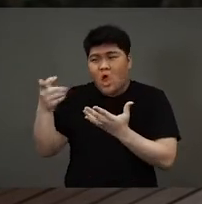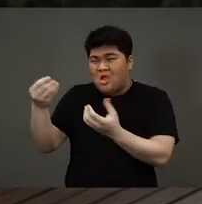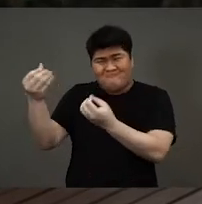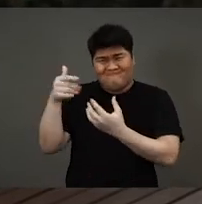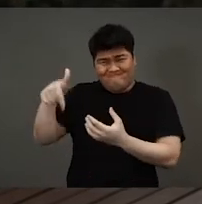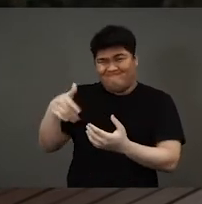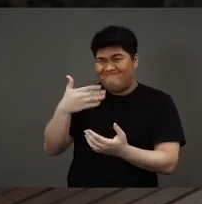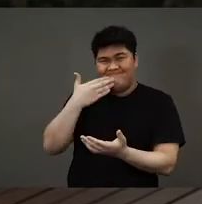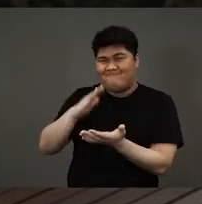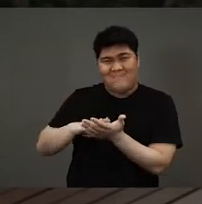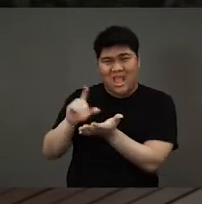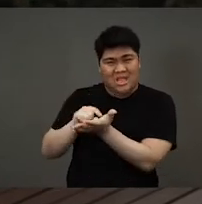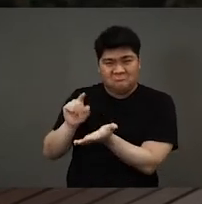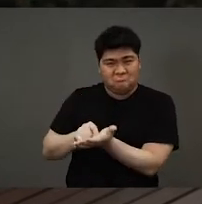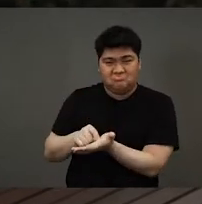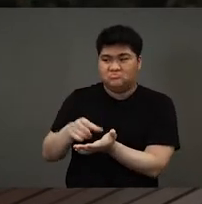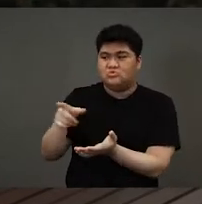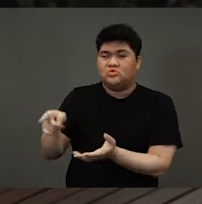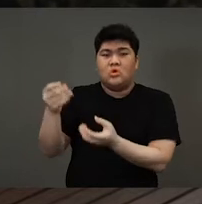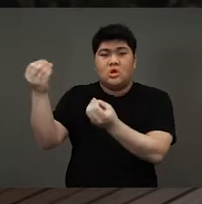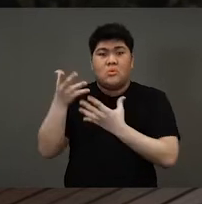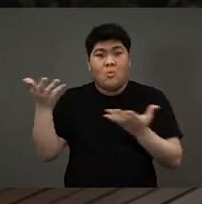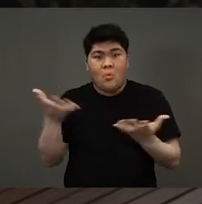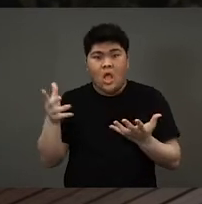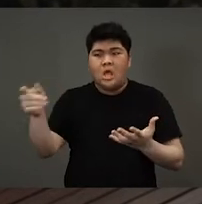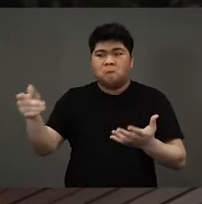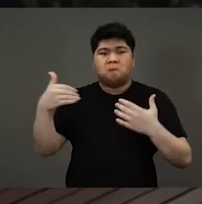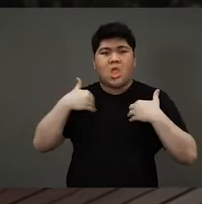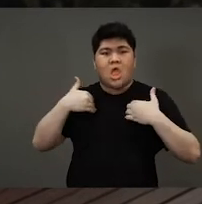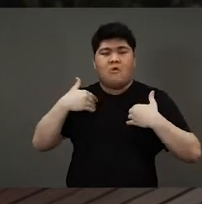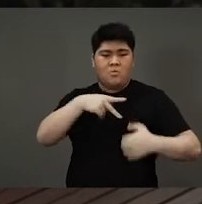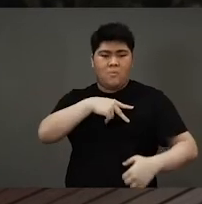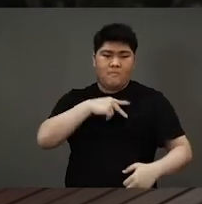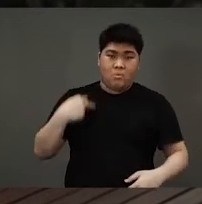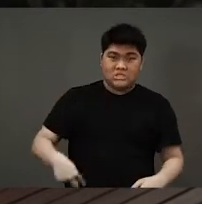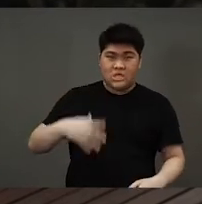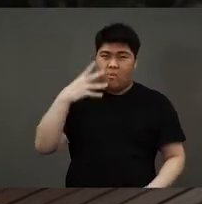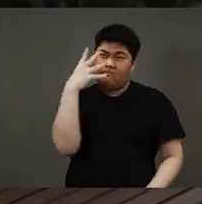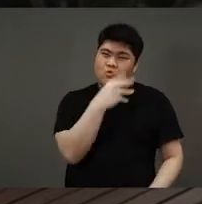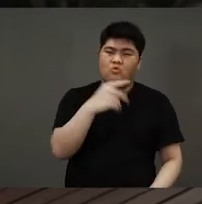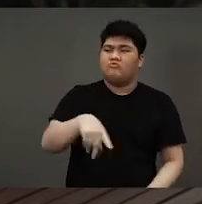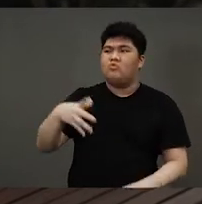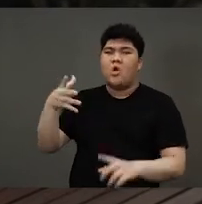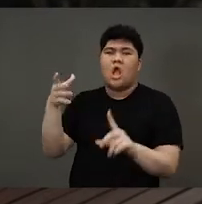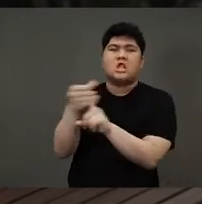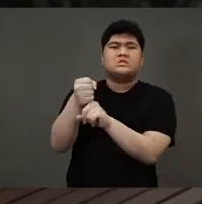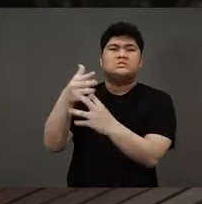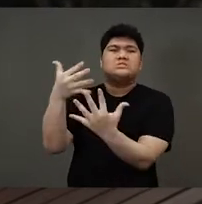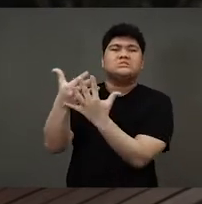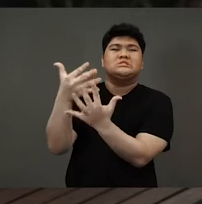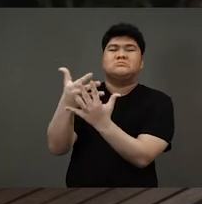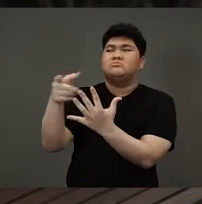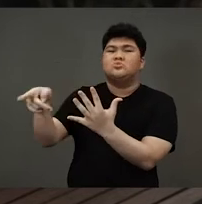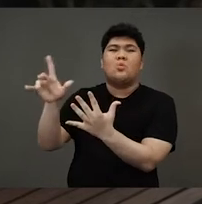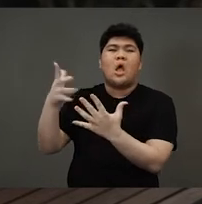But unfortunately, boys and girls, it was some bad news. Monkey heard that a beautiful princess had been kidnapped by a